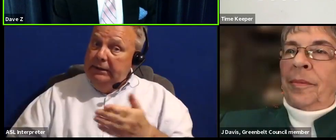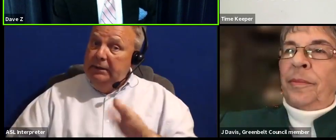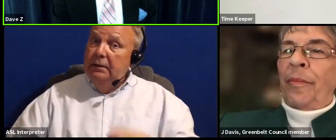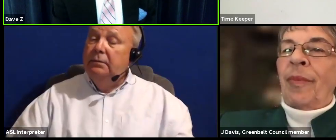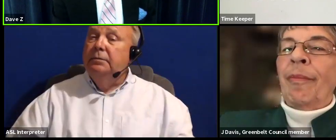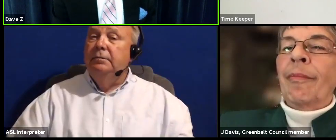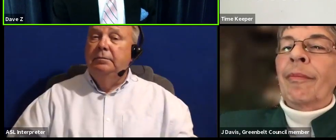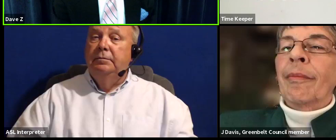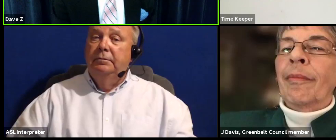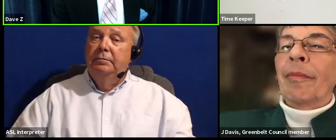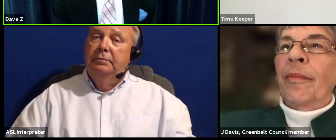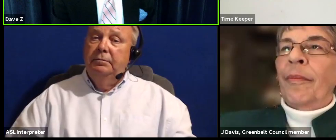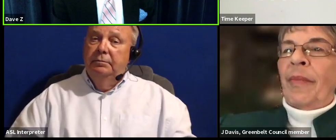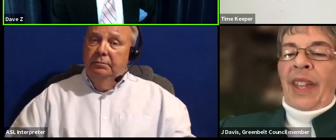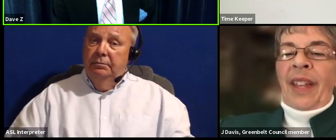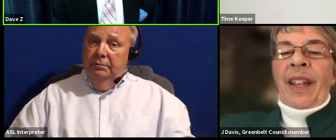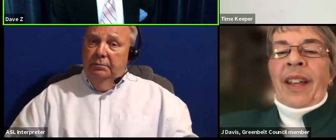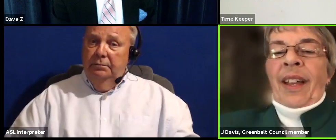yours.